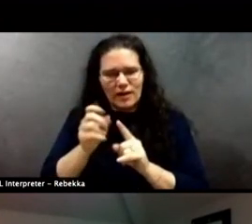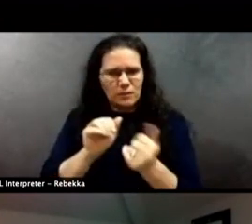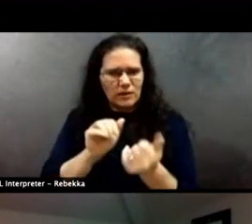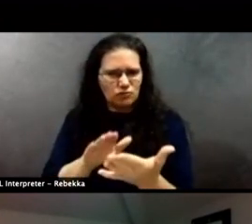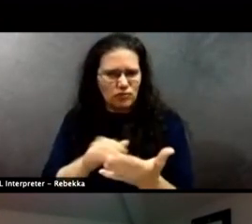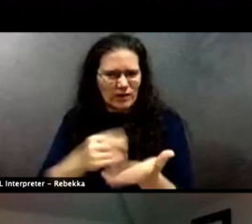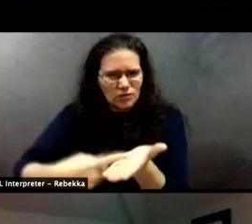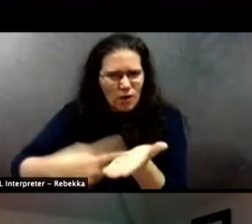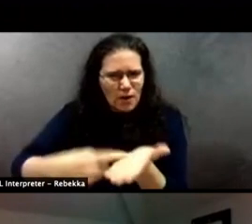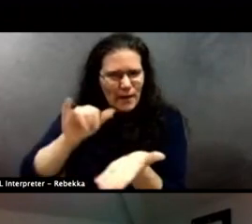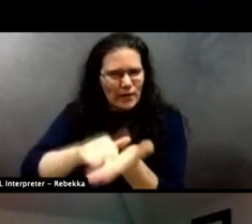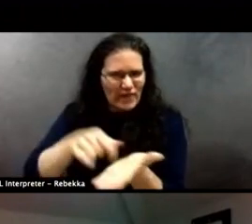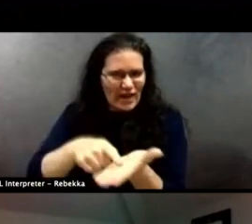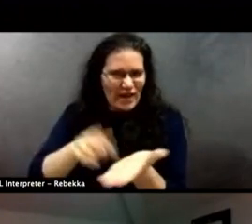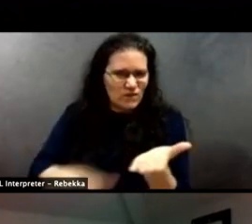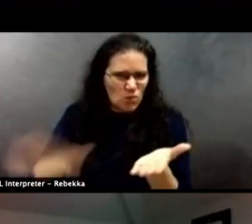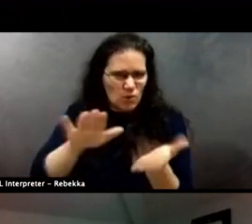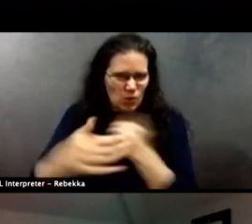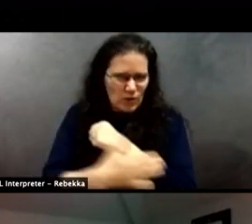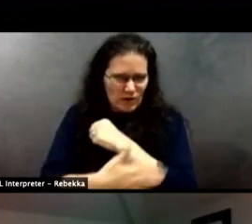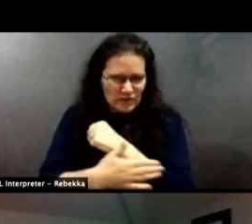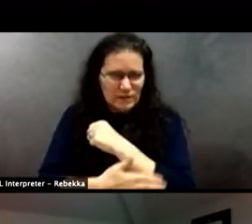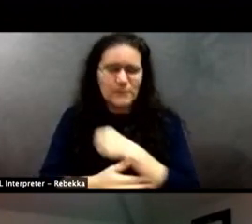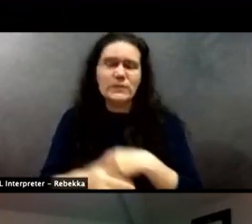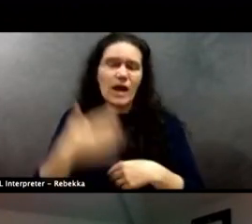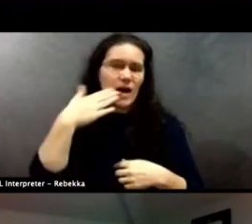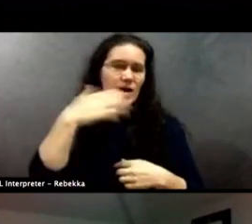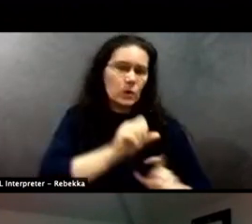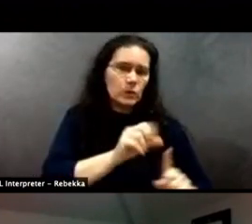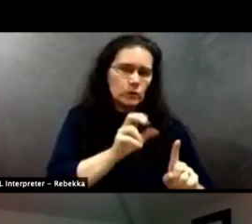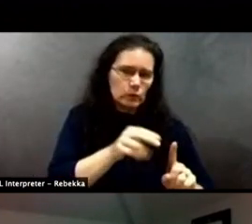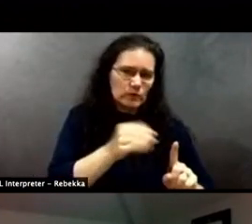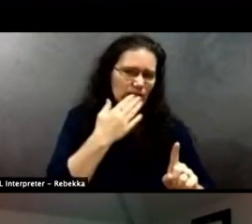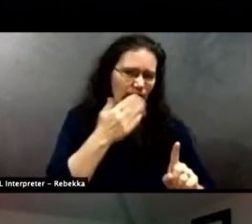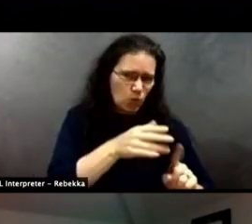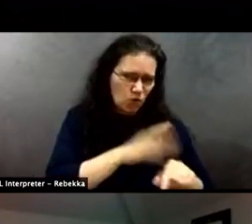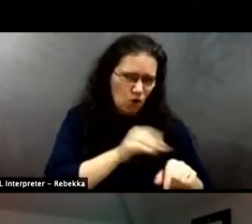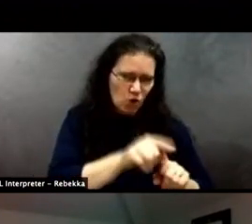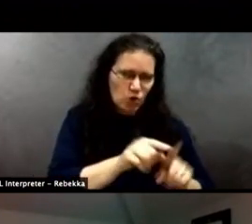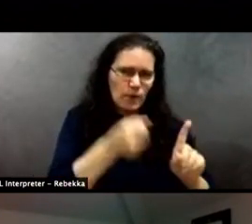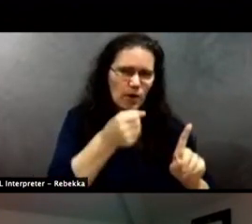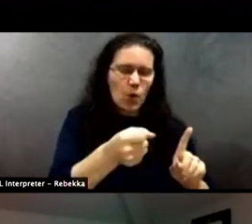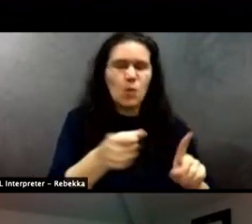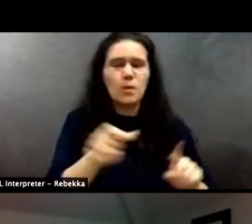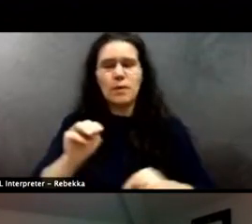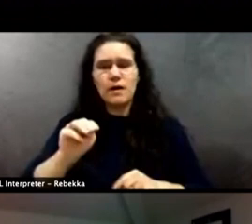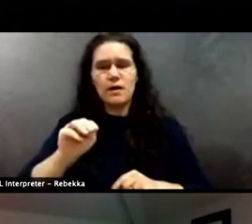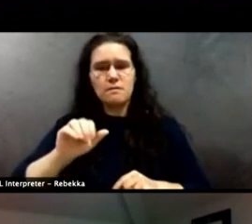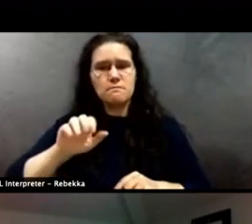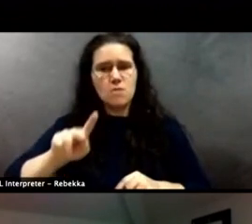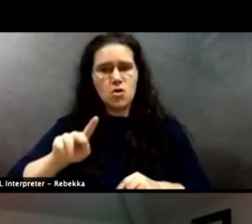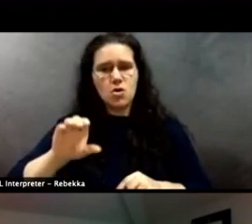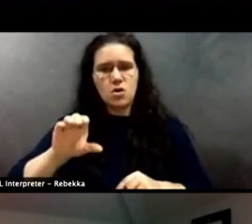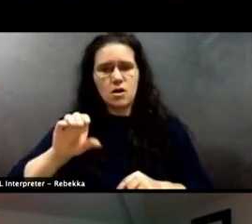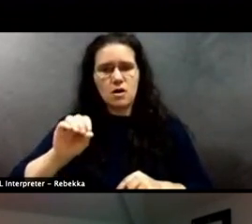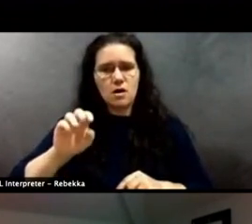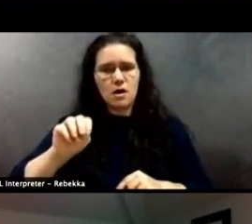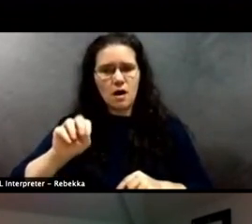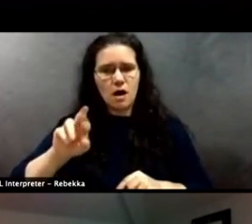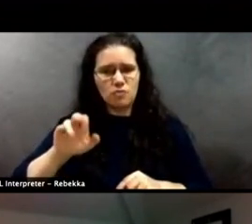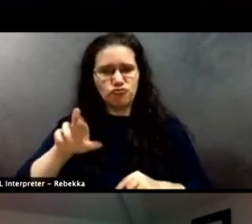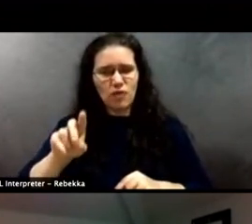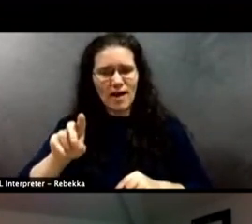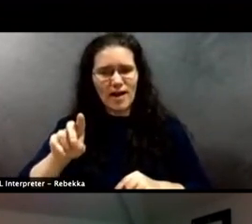from, I mentioned Mark Conrad. He's offering to have you sit with officers of color across the state to have a